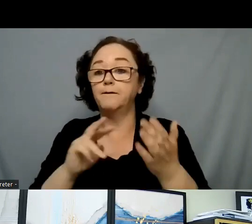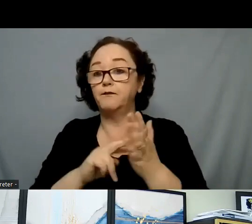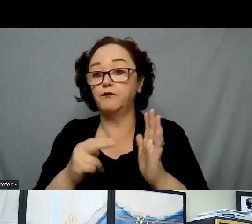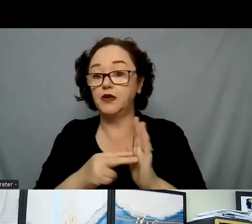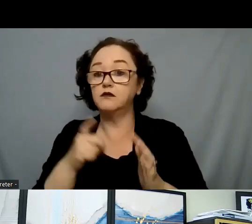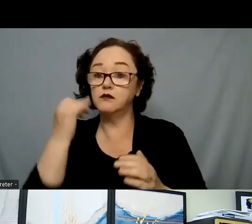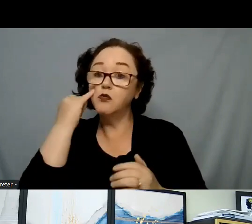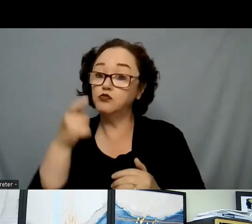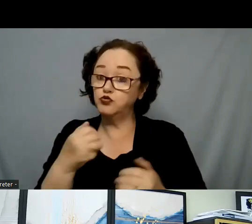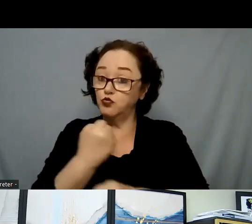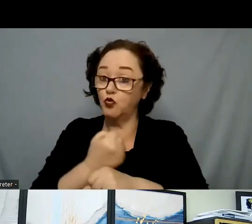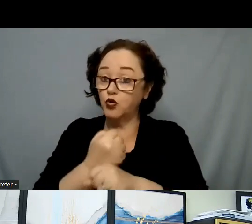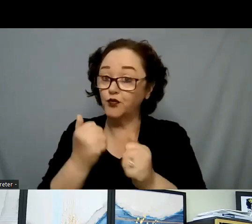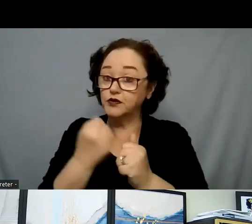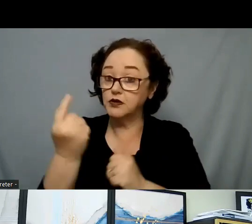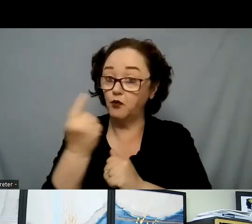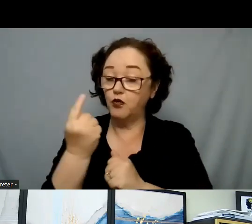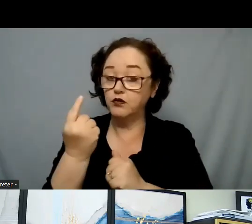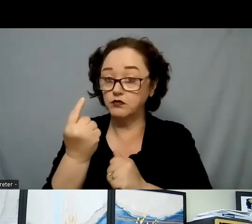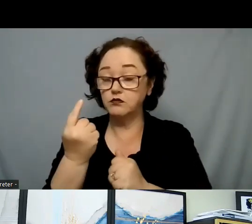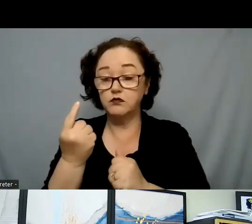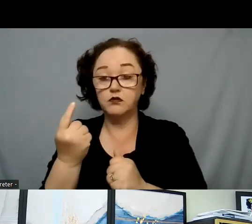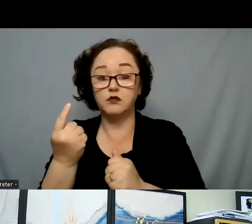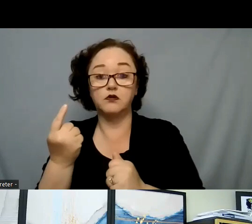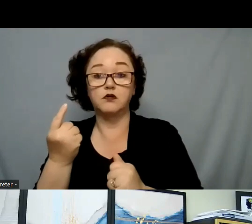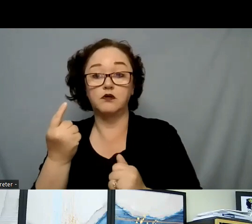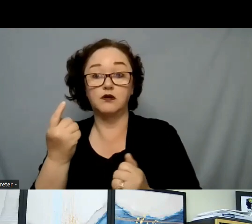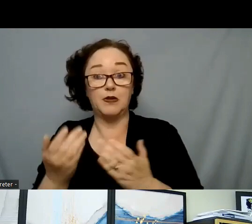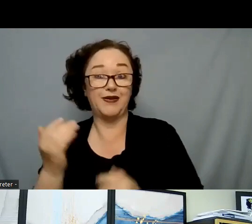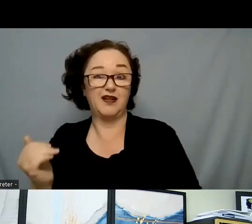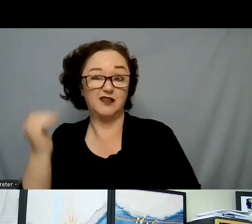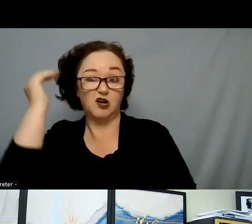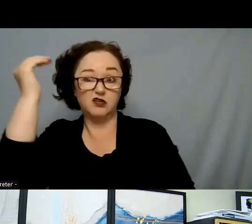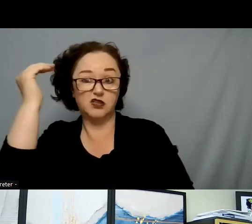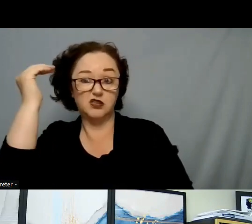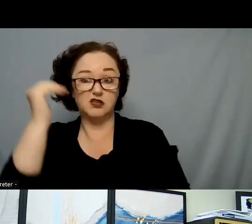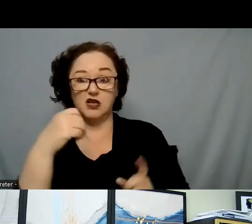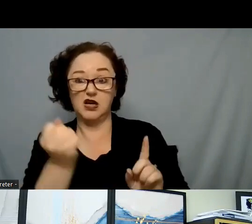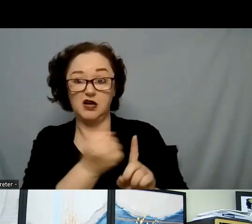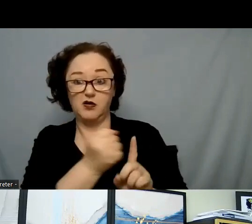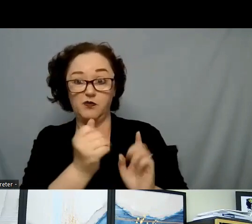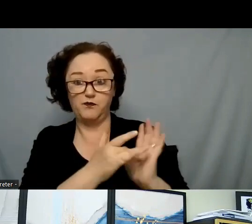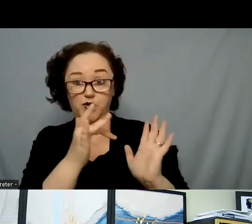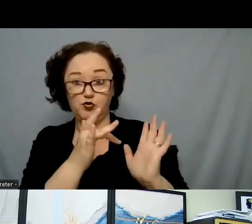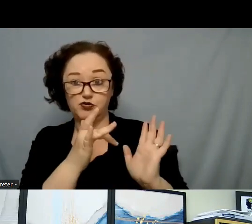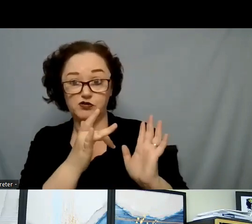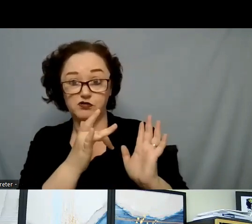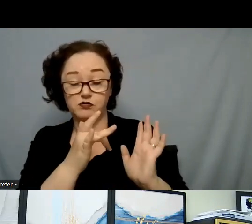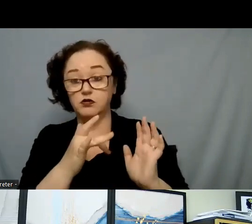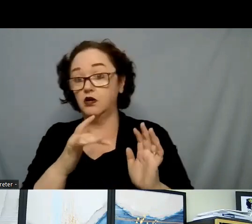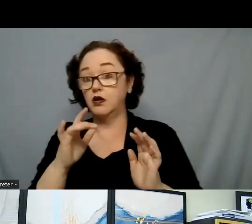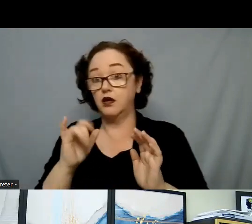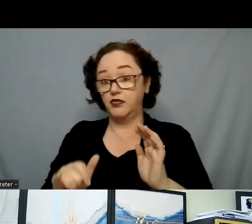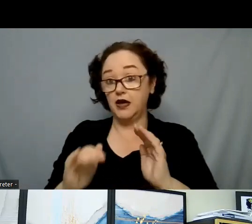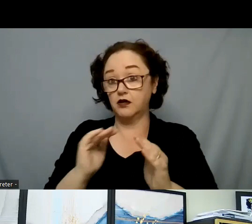someone and an adult is, in fact, the abuser. And in this particular community, the thought is